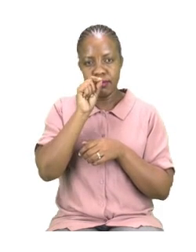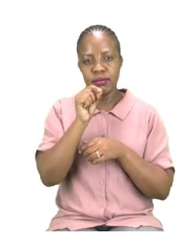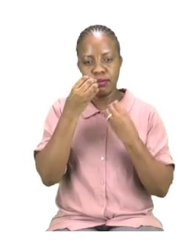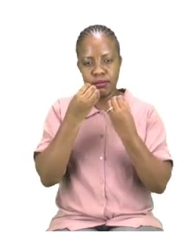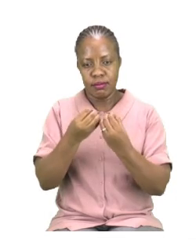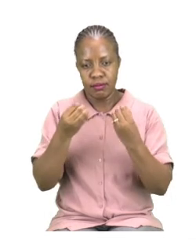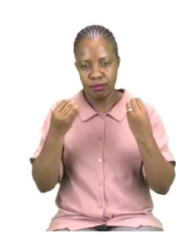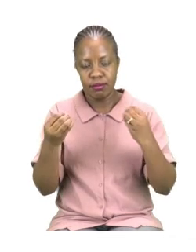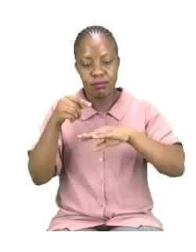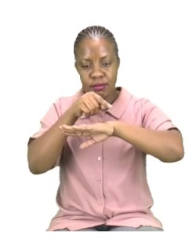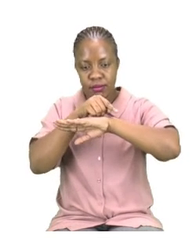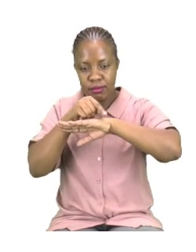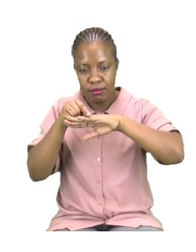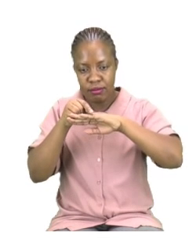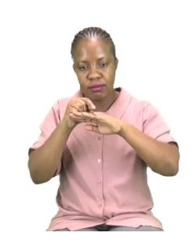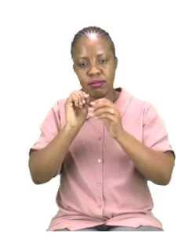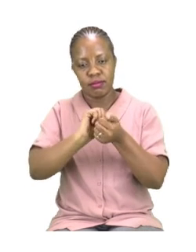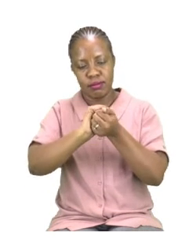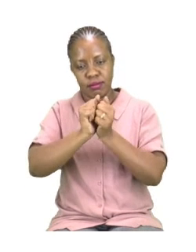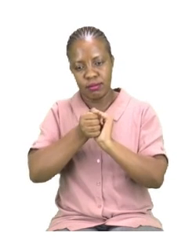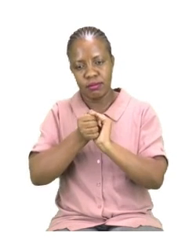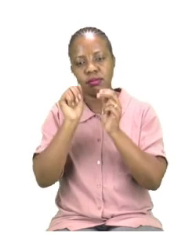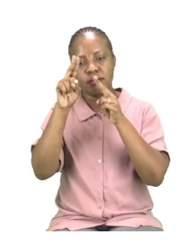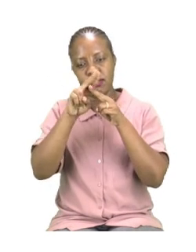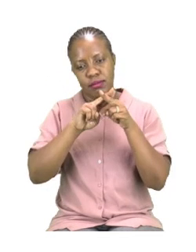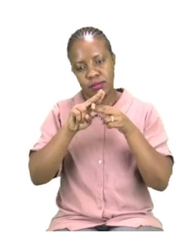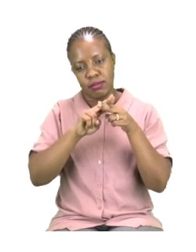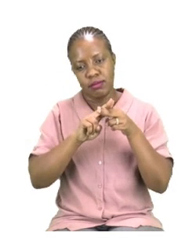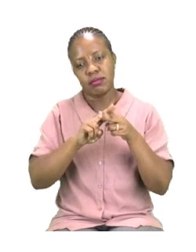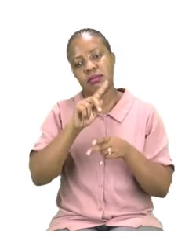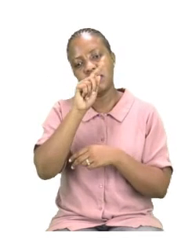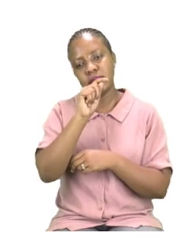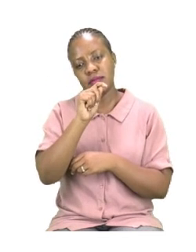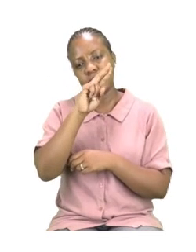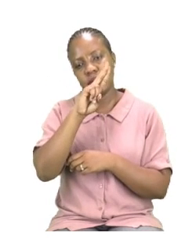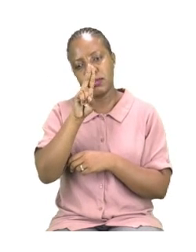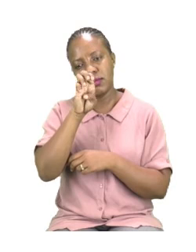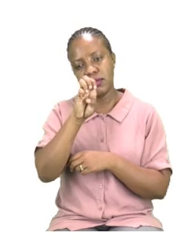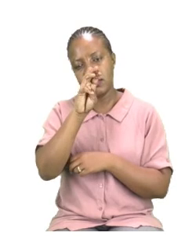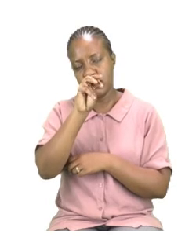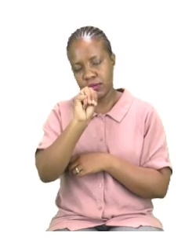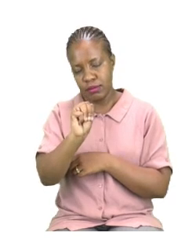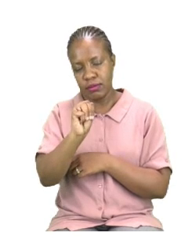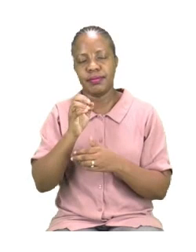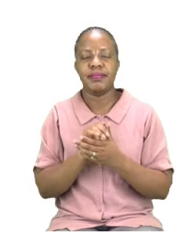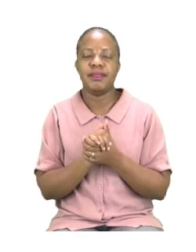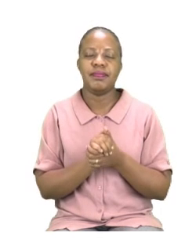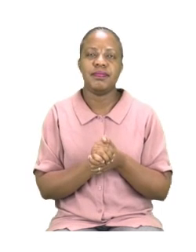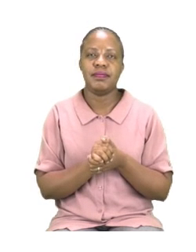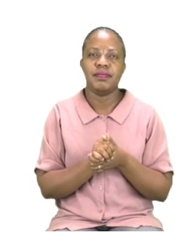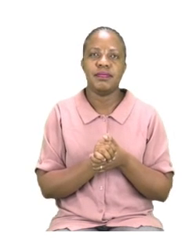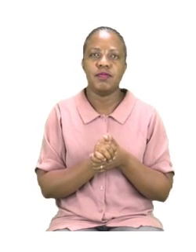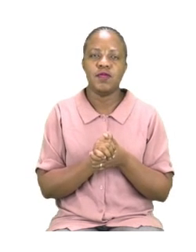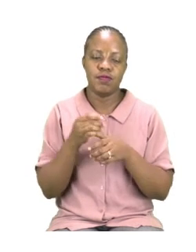them. Let's now read it. I told the children that I could meet